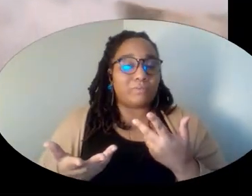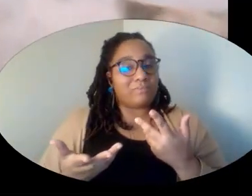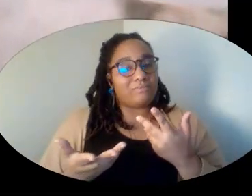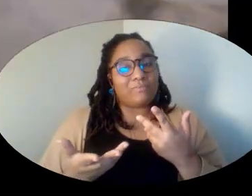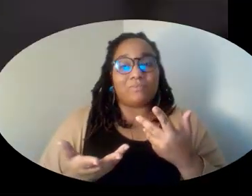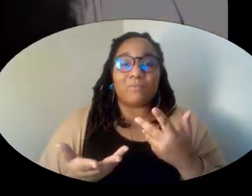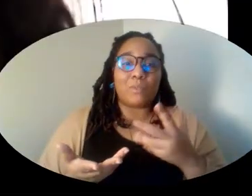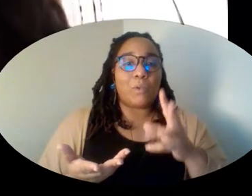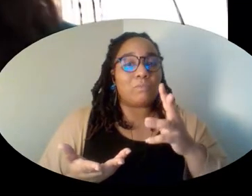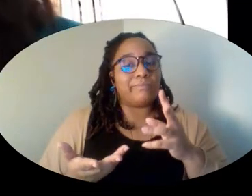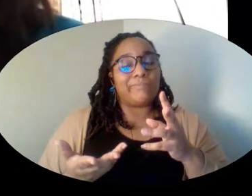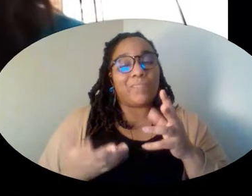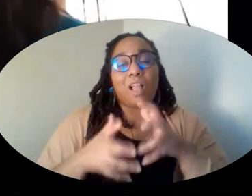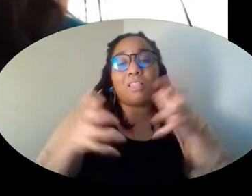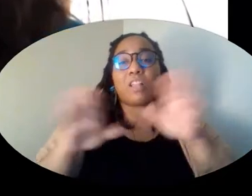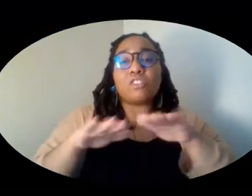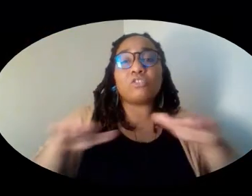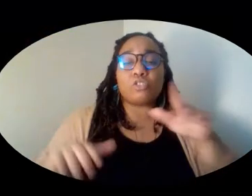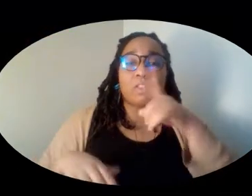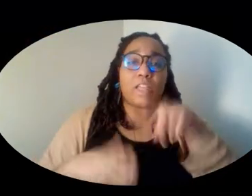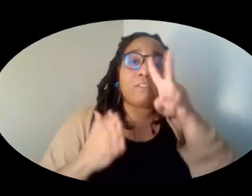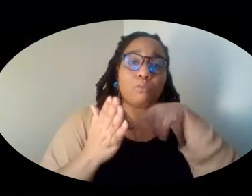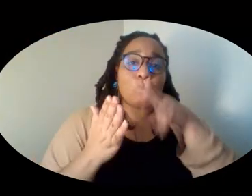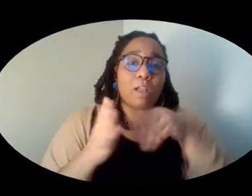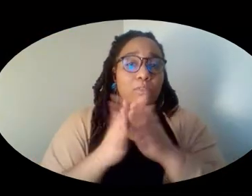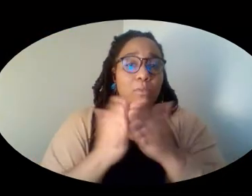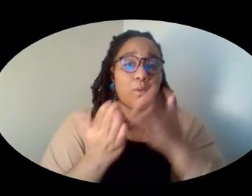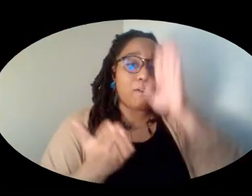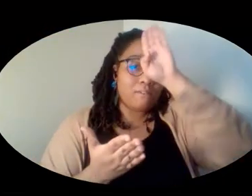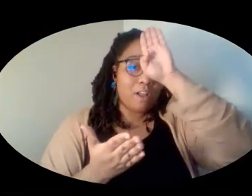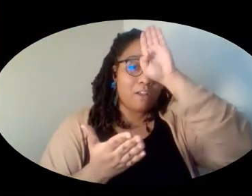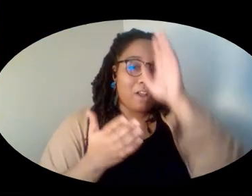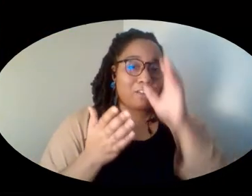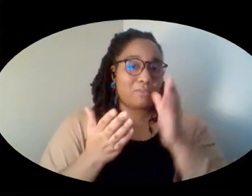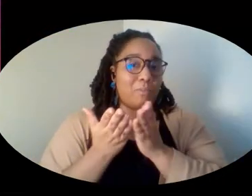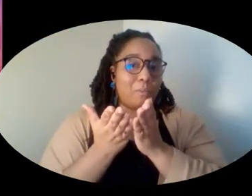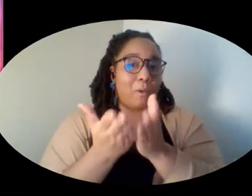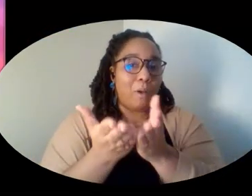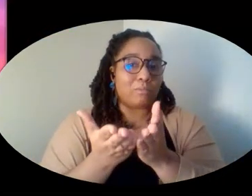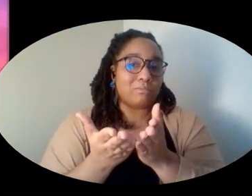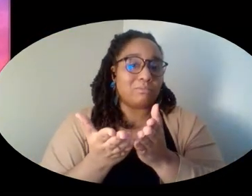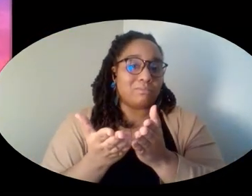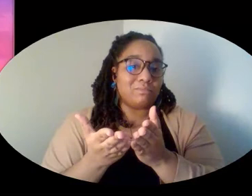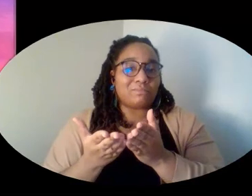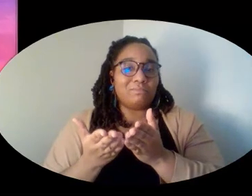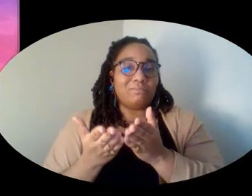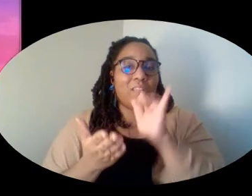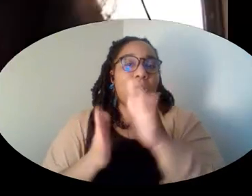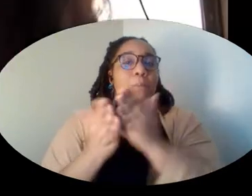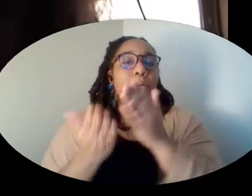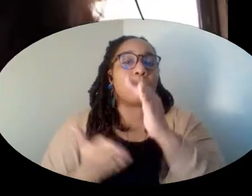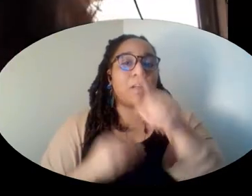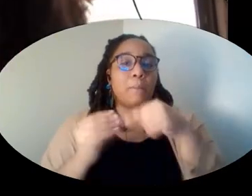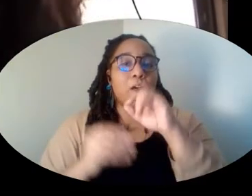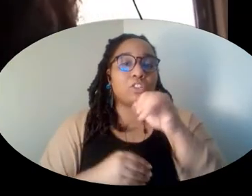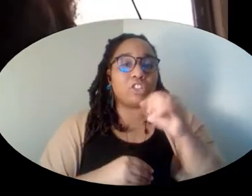fire hydrants. And a lot of these little kids have read Fireboat, which is the Myra Kalman boat book. And you'll hear them